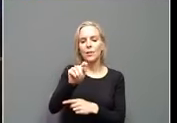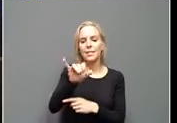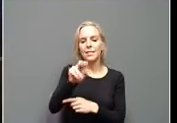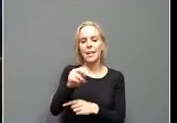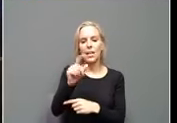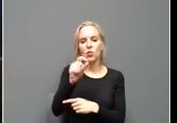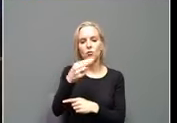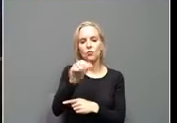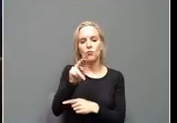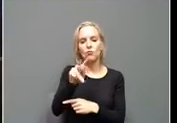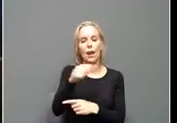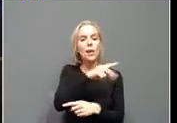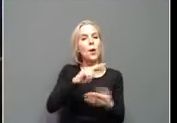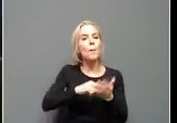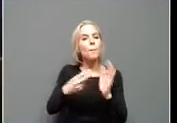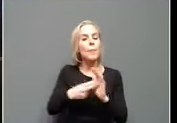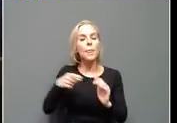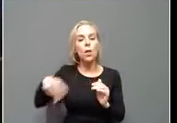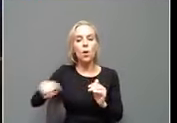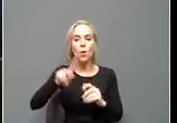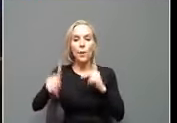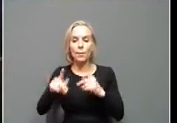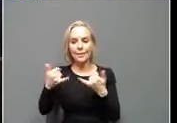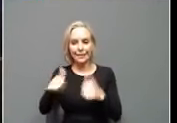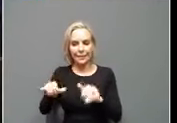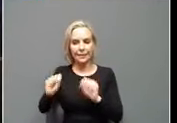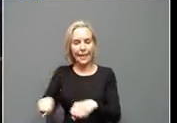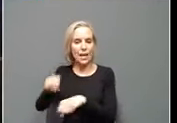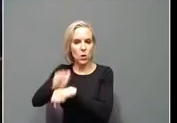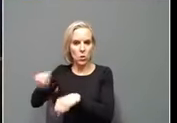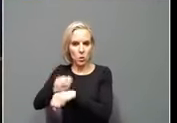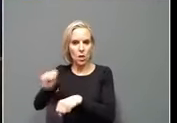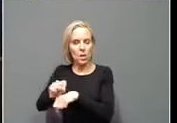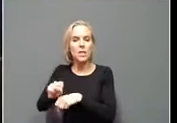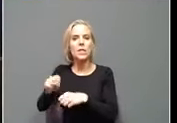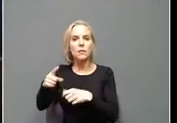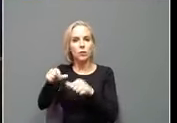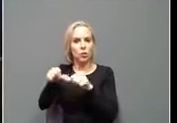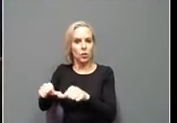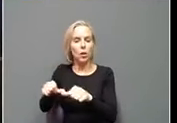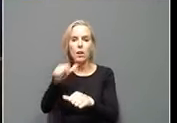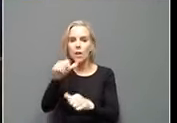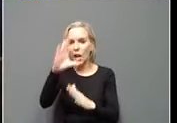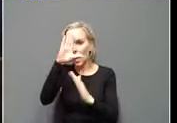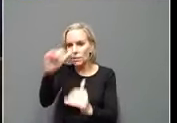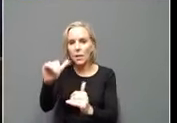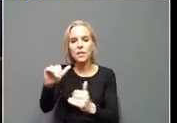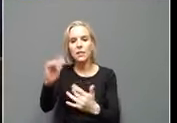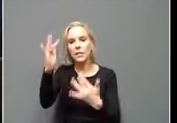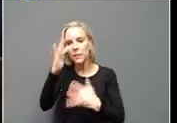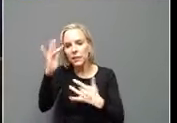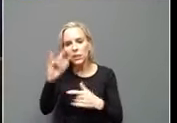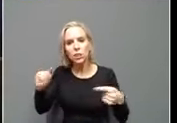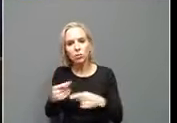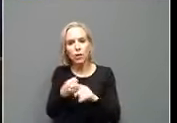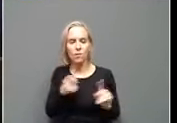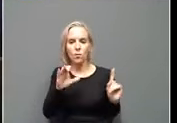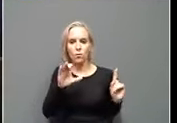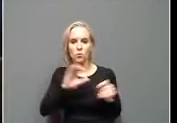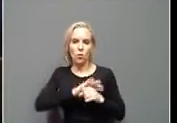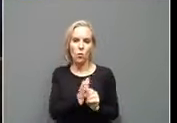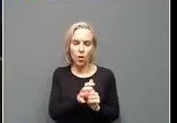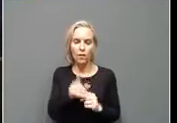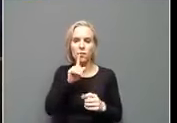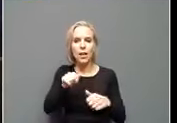ability to keep people employed as they recover from unexpected injuries or illnesses. This funding includes measures to address